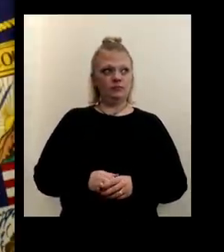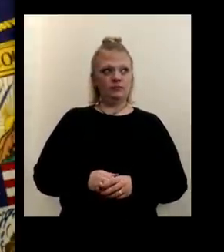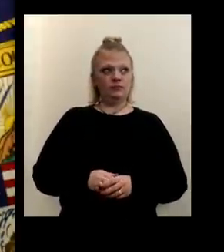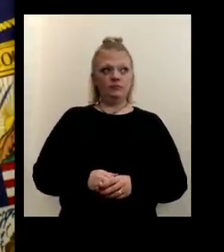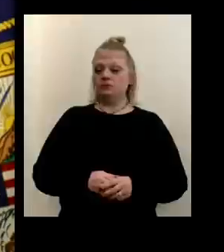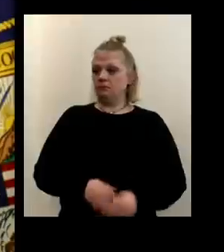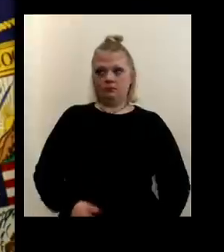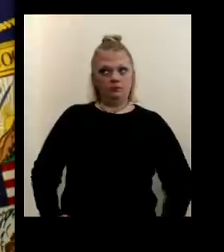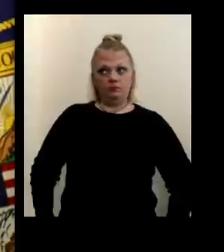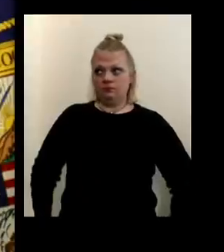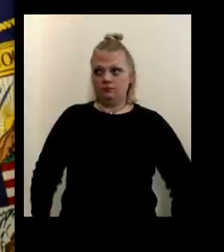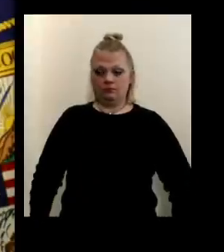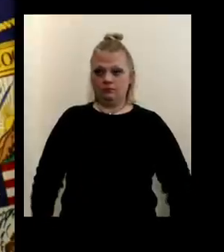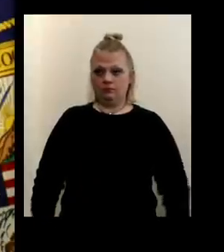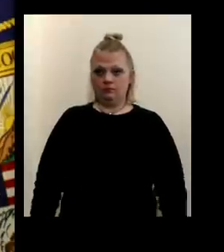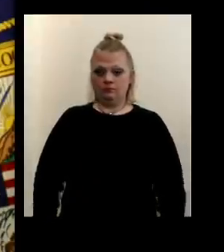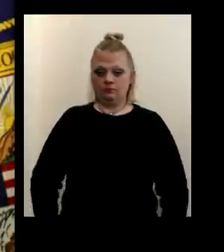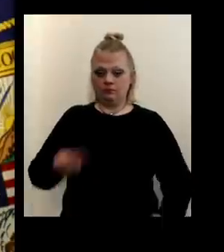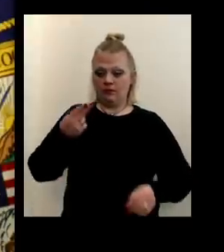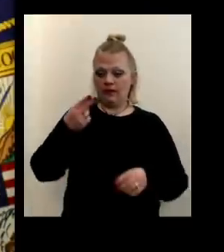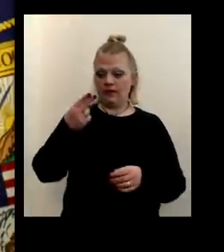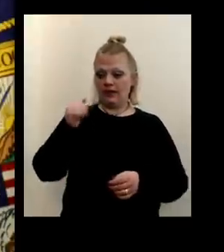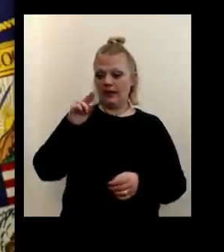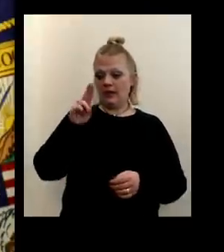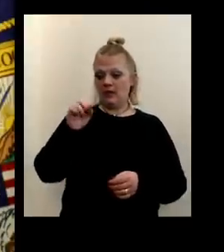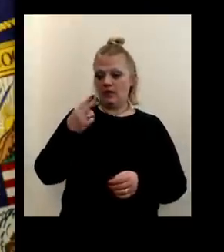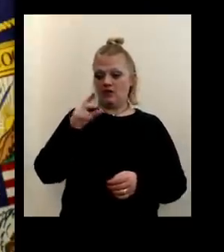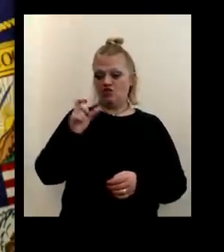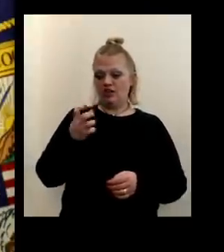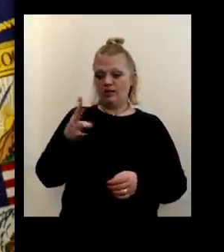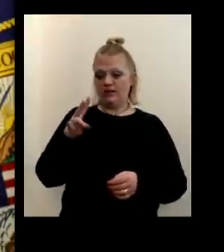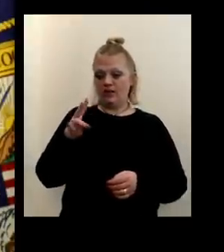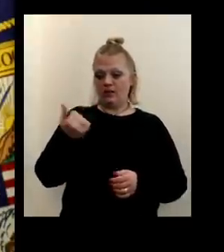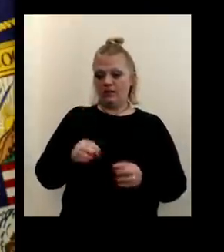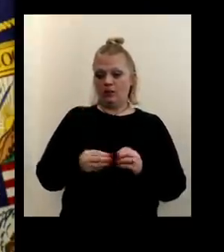If not, Hannah Buehler, do you have any other questions? Channel seven.